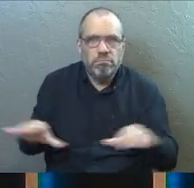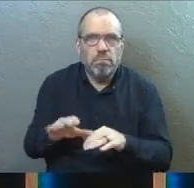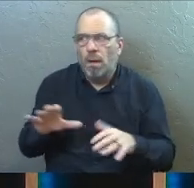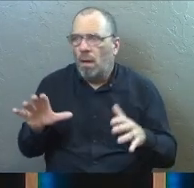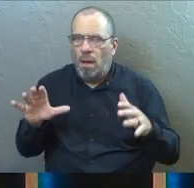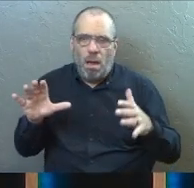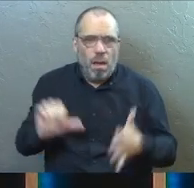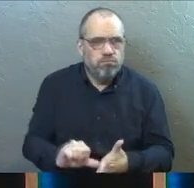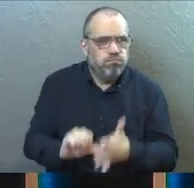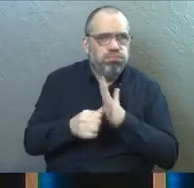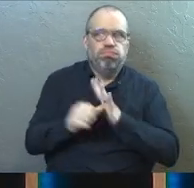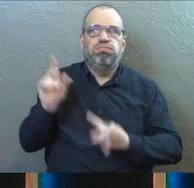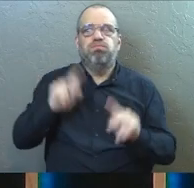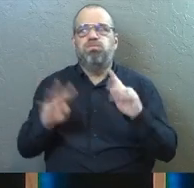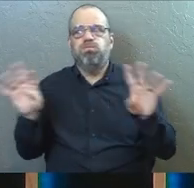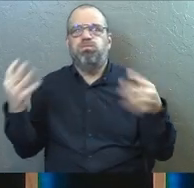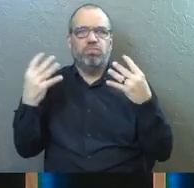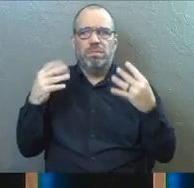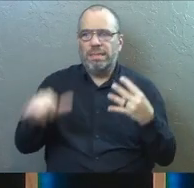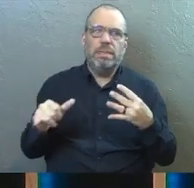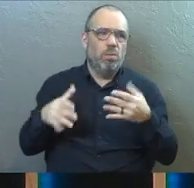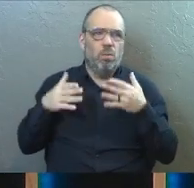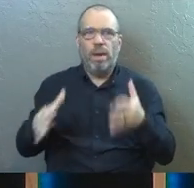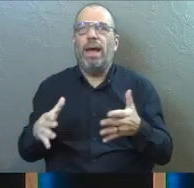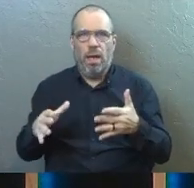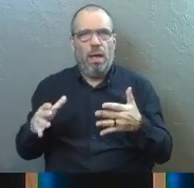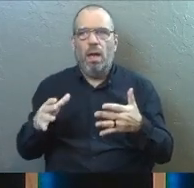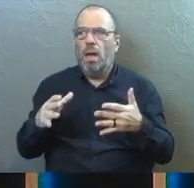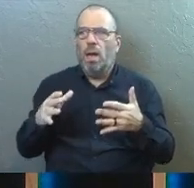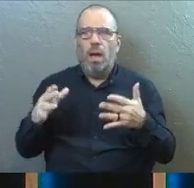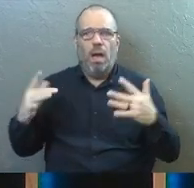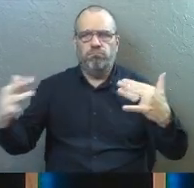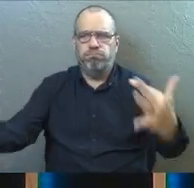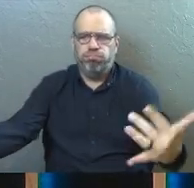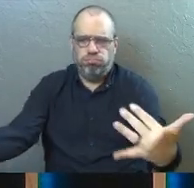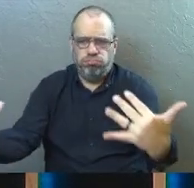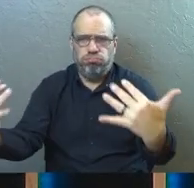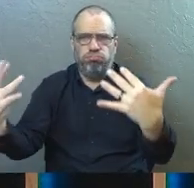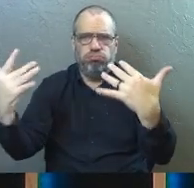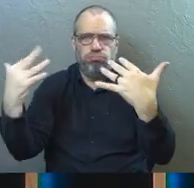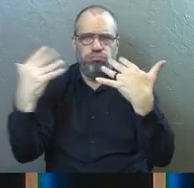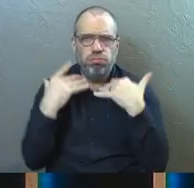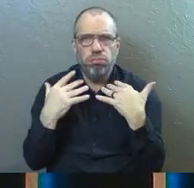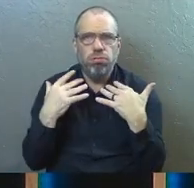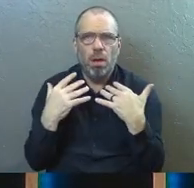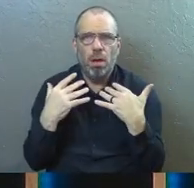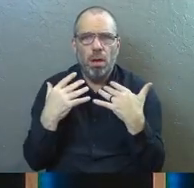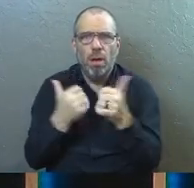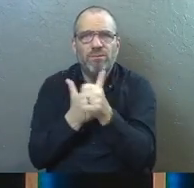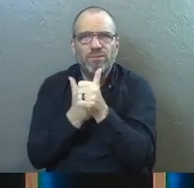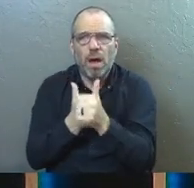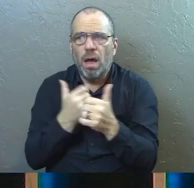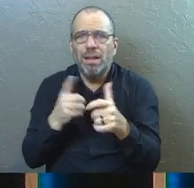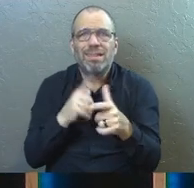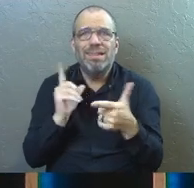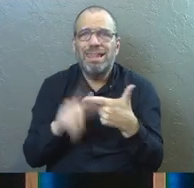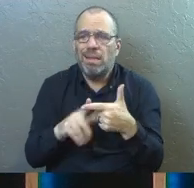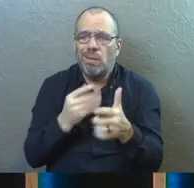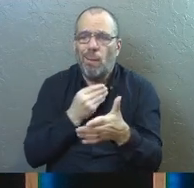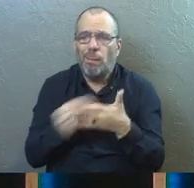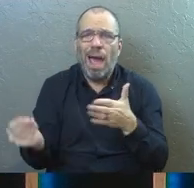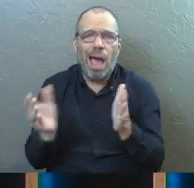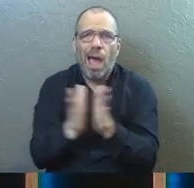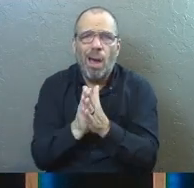You've got to impress people in this way. You'll get a whole bunch of followers who are following you around and then they'll